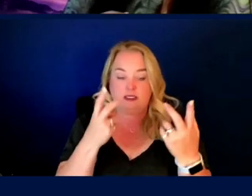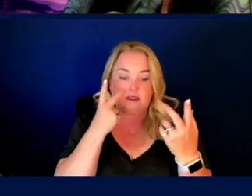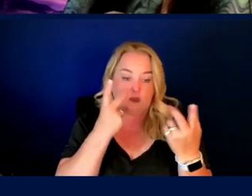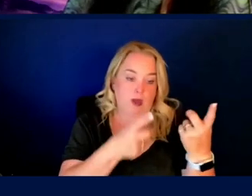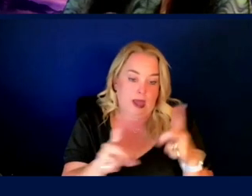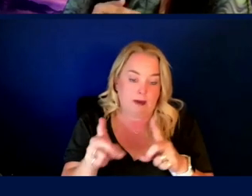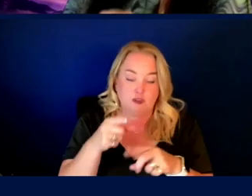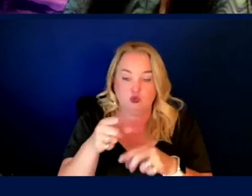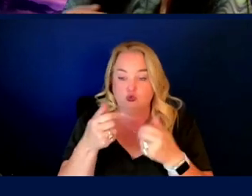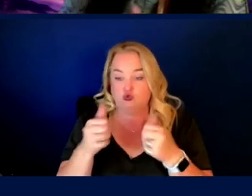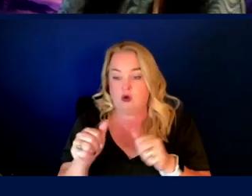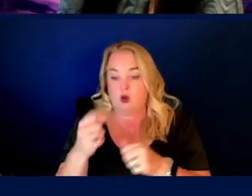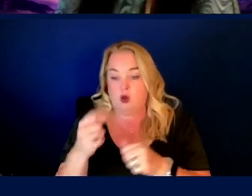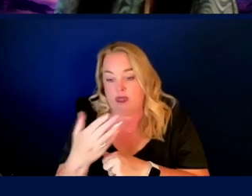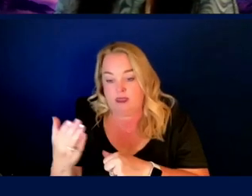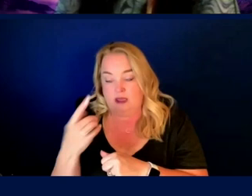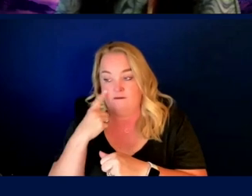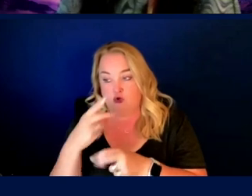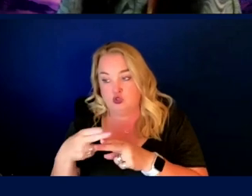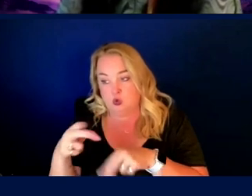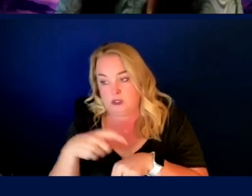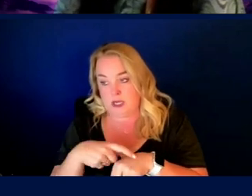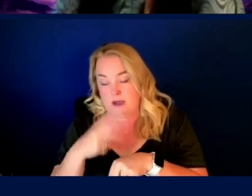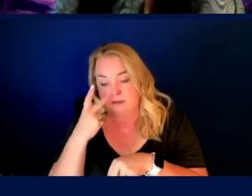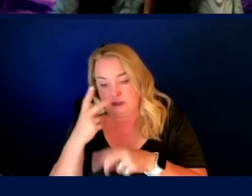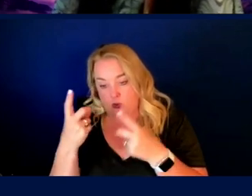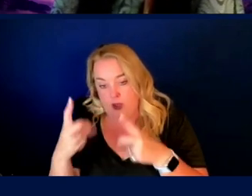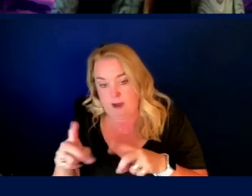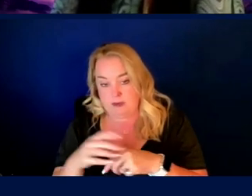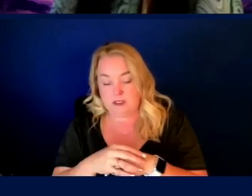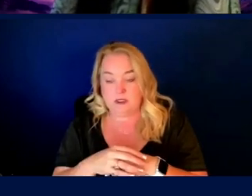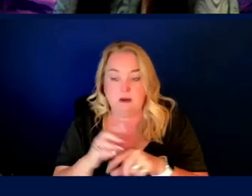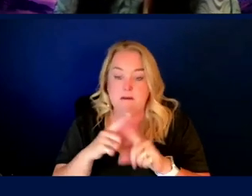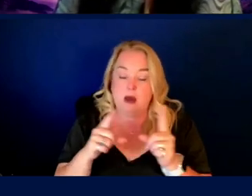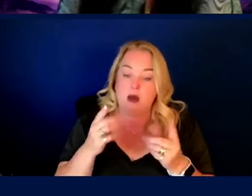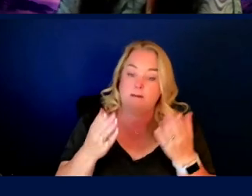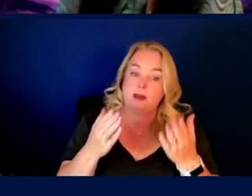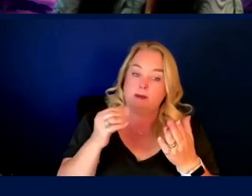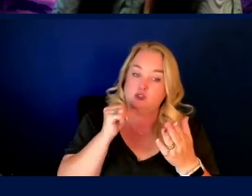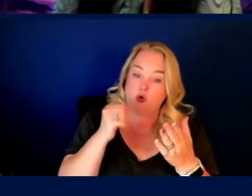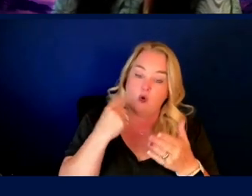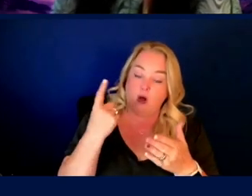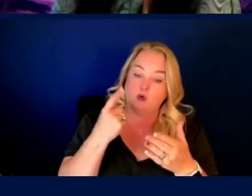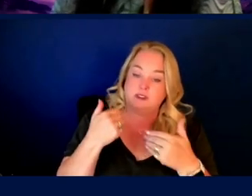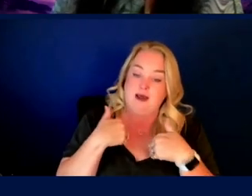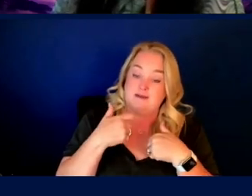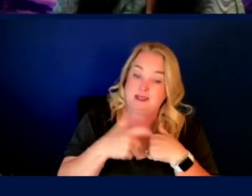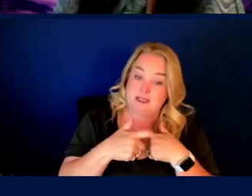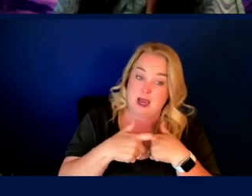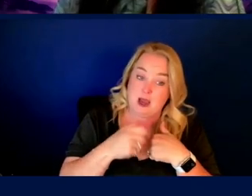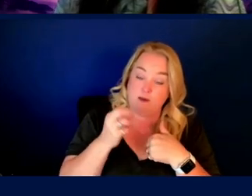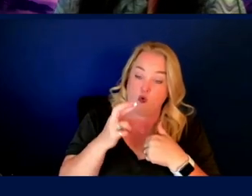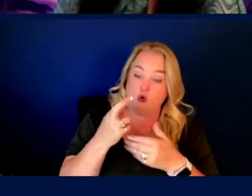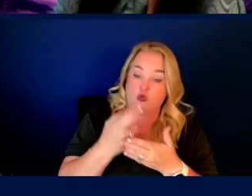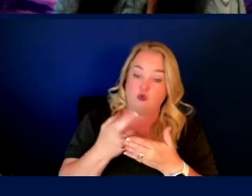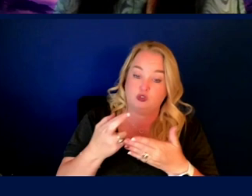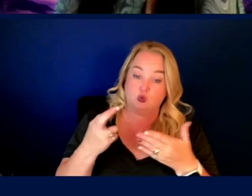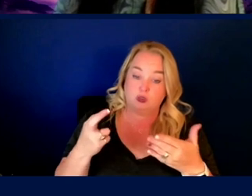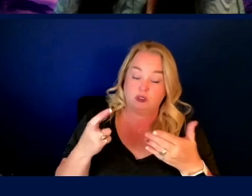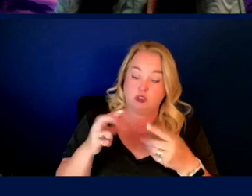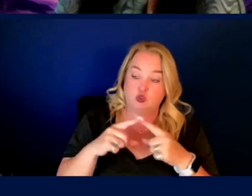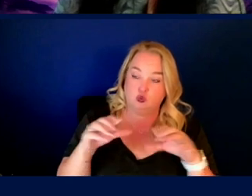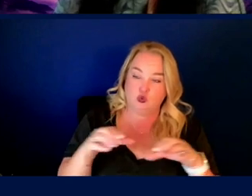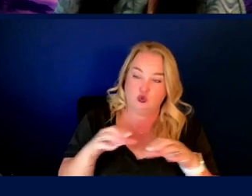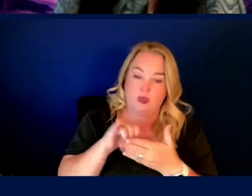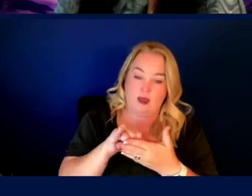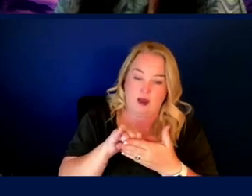try one intervention for a little bit and you see what happens. We might not always have, uh, the time, the resources, uh, to do